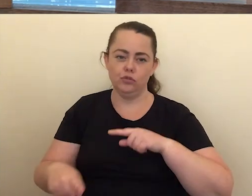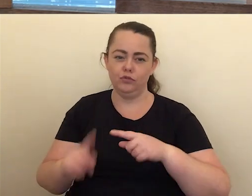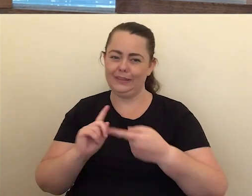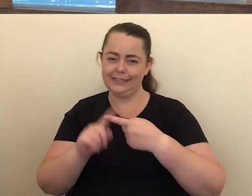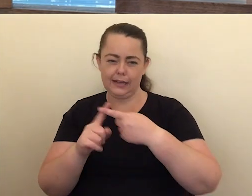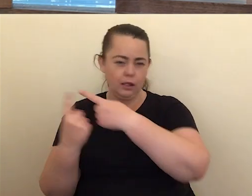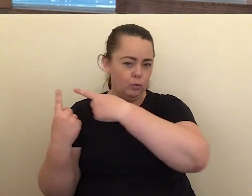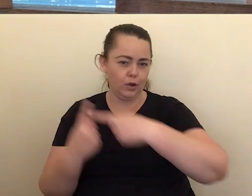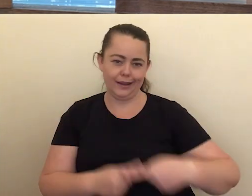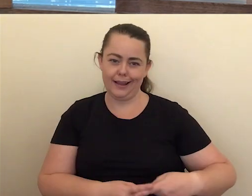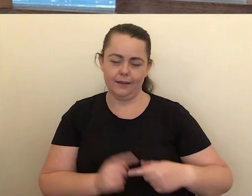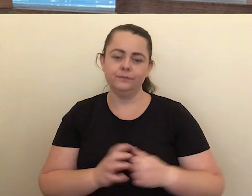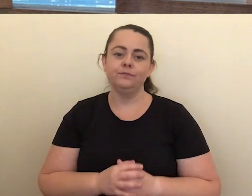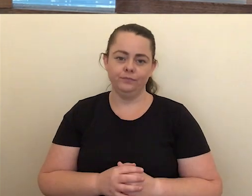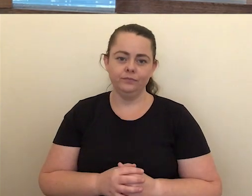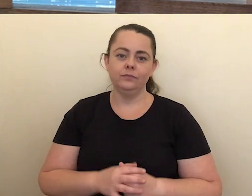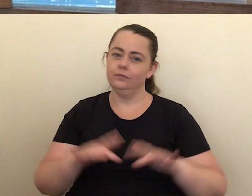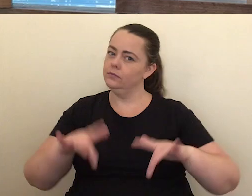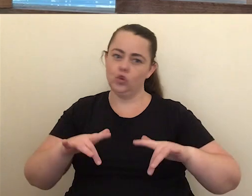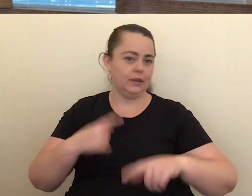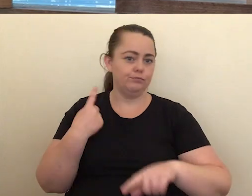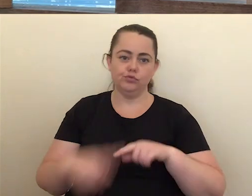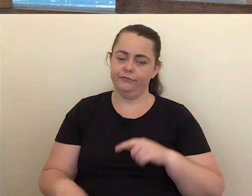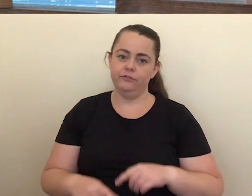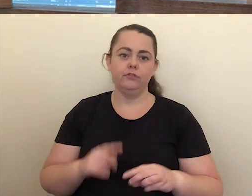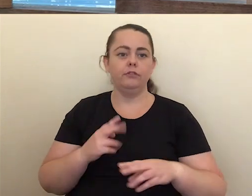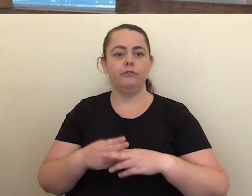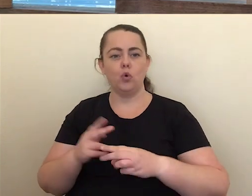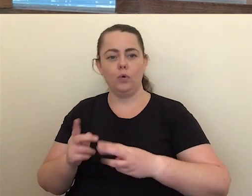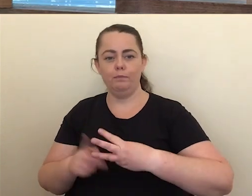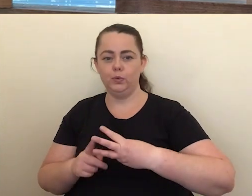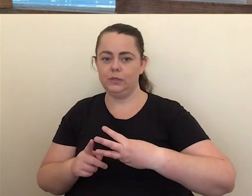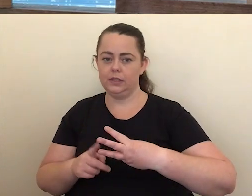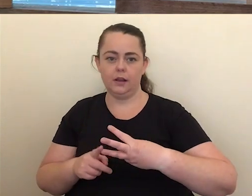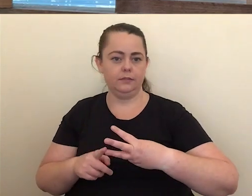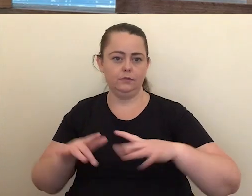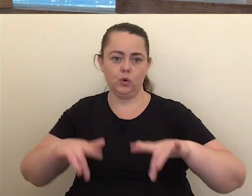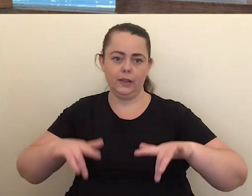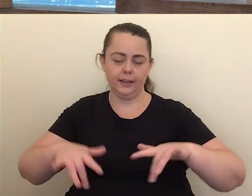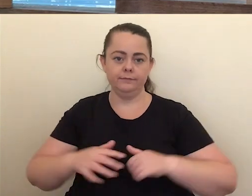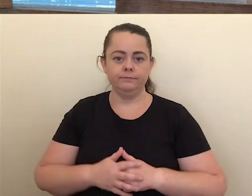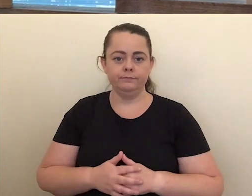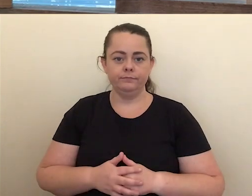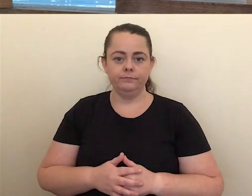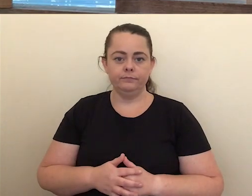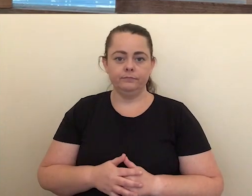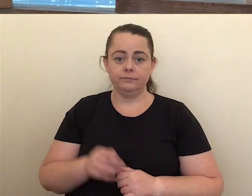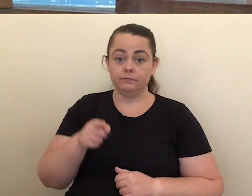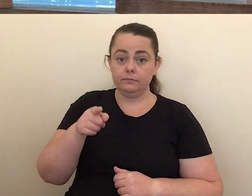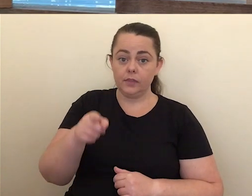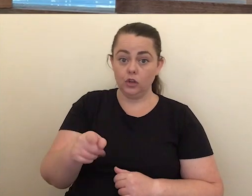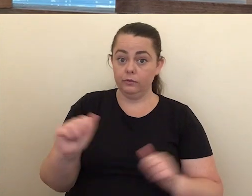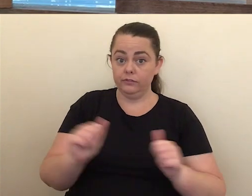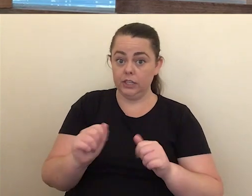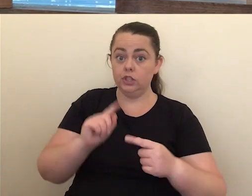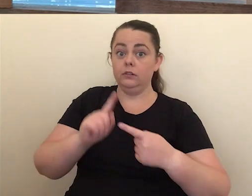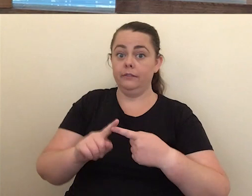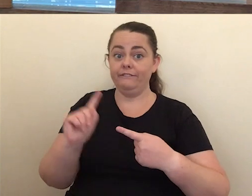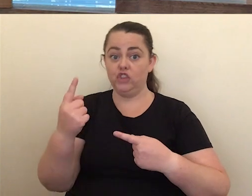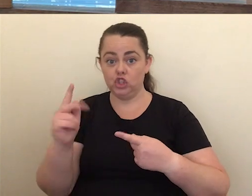Novavax to be used as a booster is not yet in place. So anyone who has Novavax as a primary vaccine course,